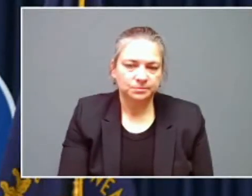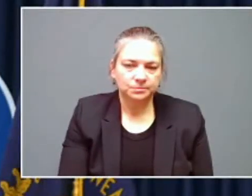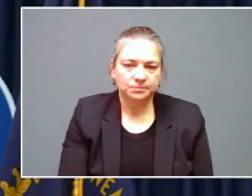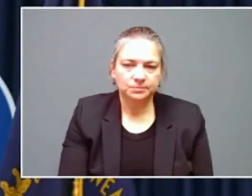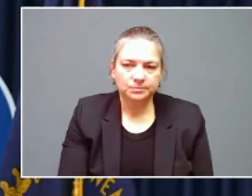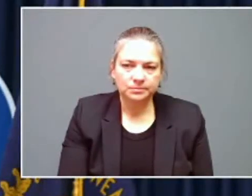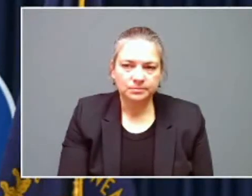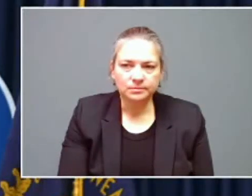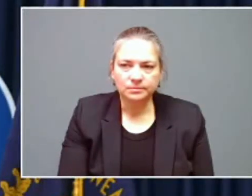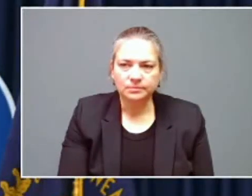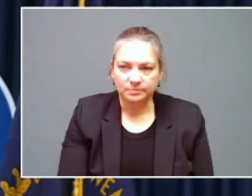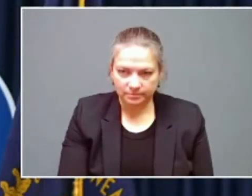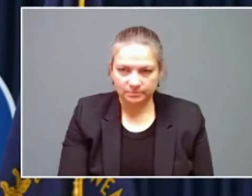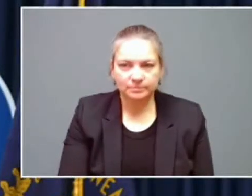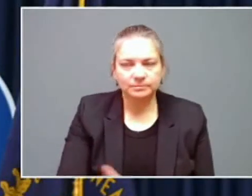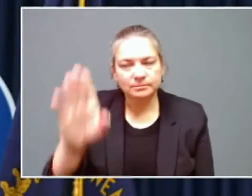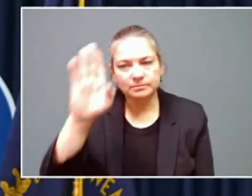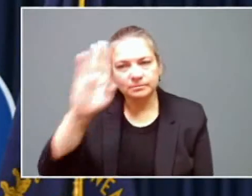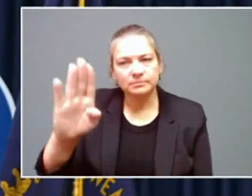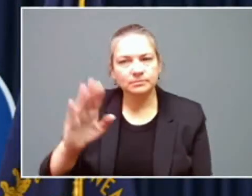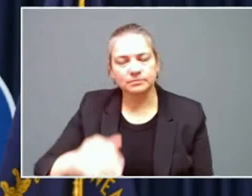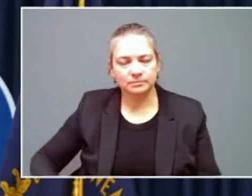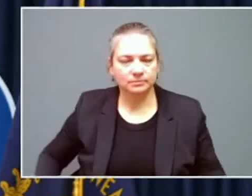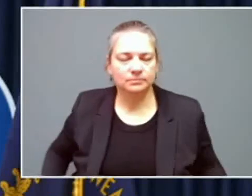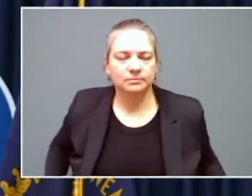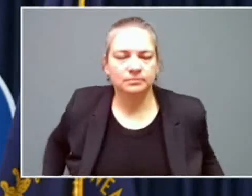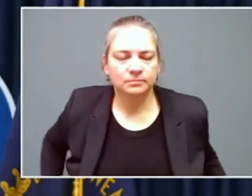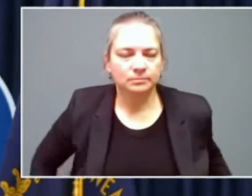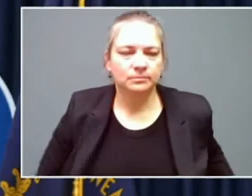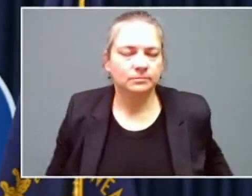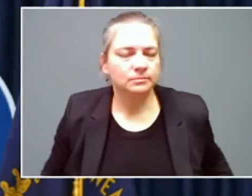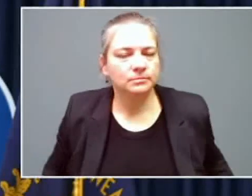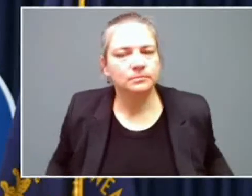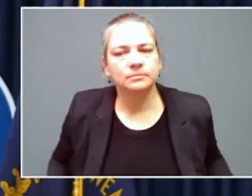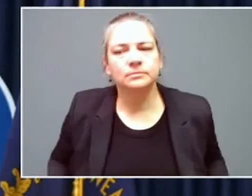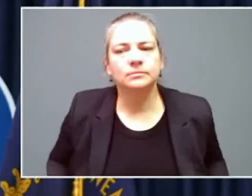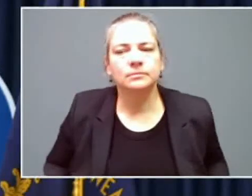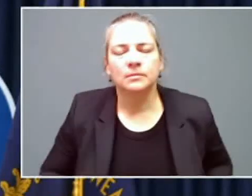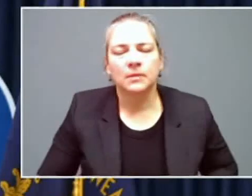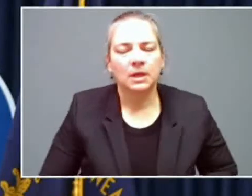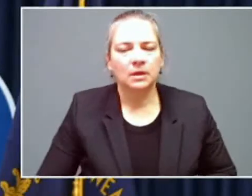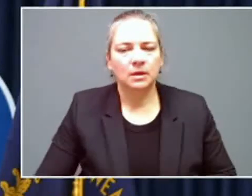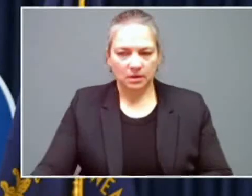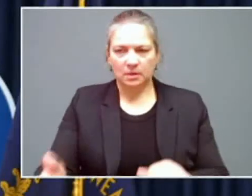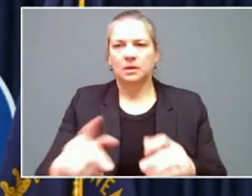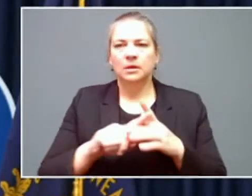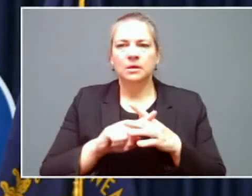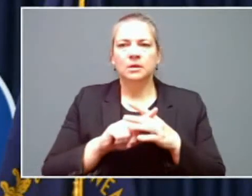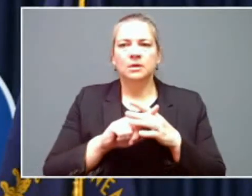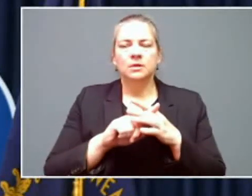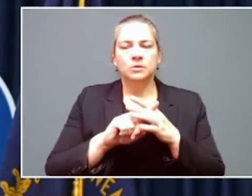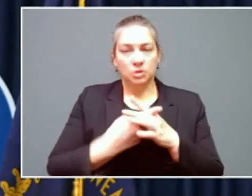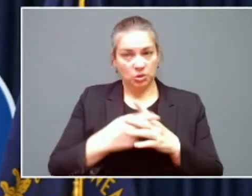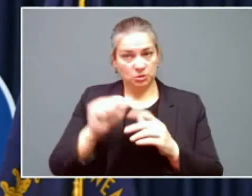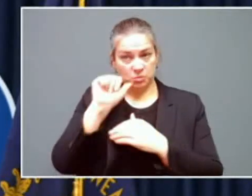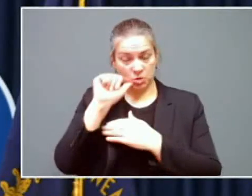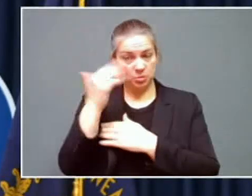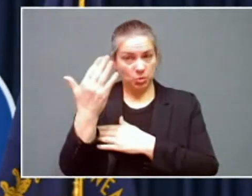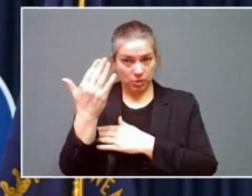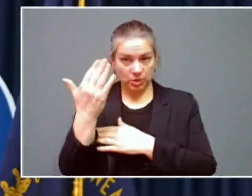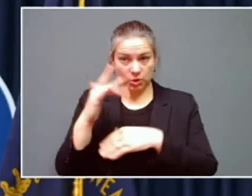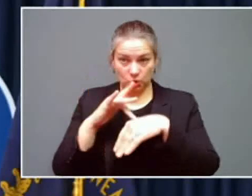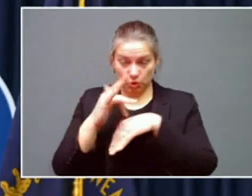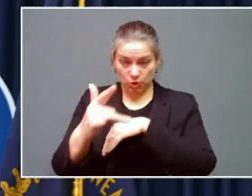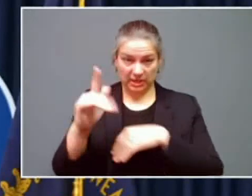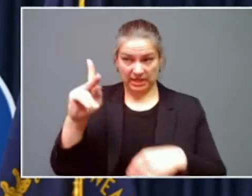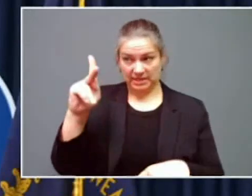All right, good afternoon, everybody. Beginning early tomorrow morning, Kentucky is